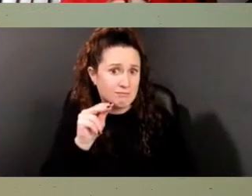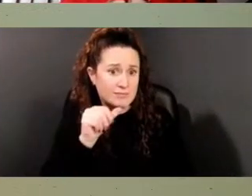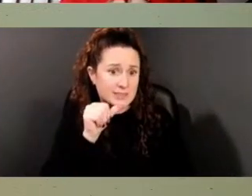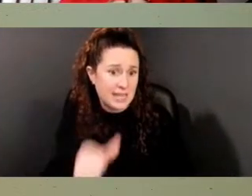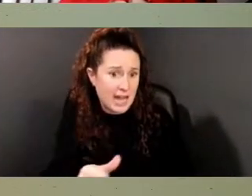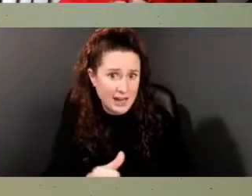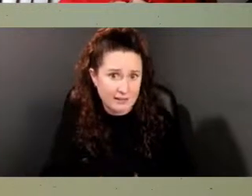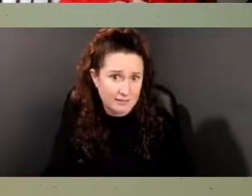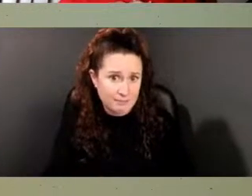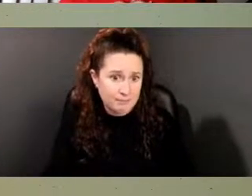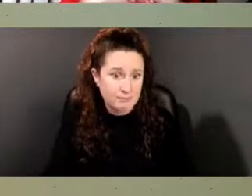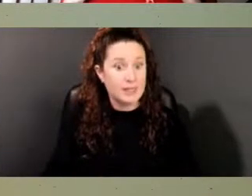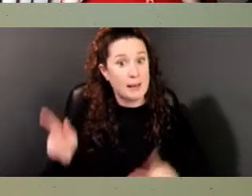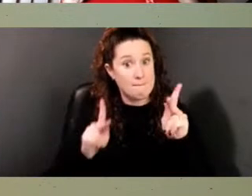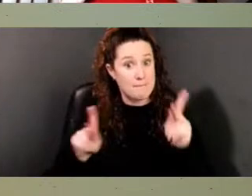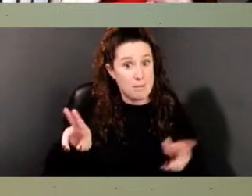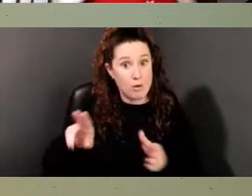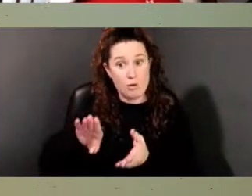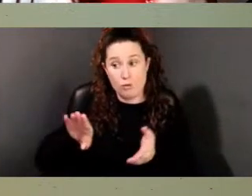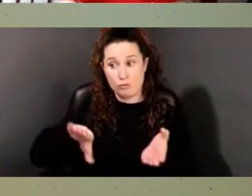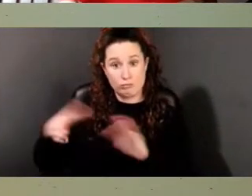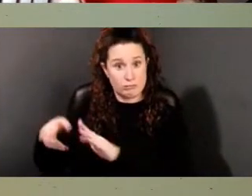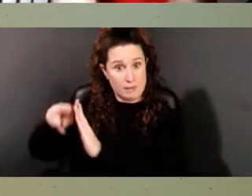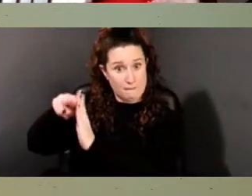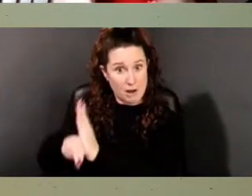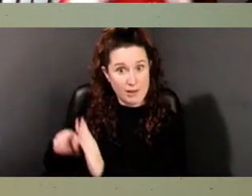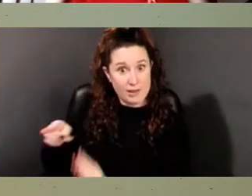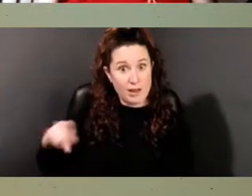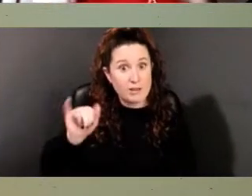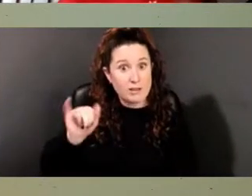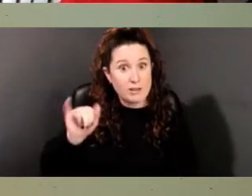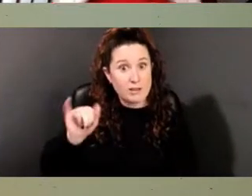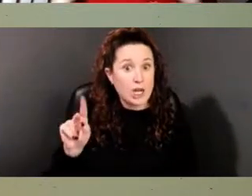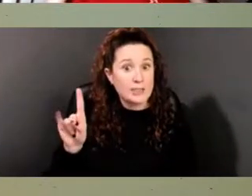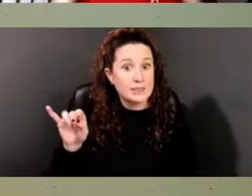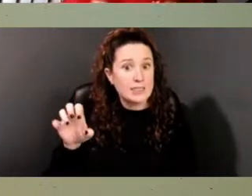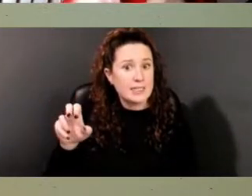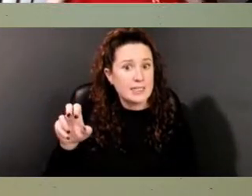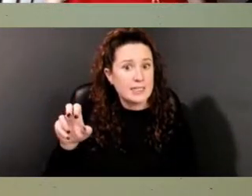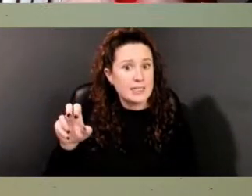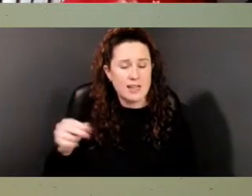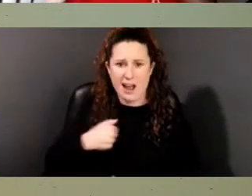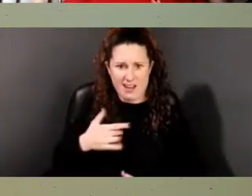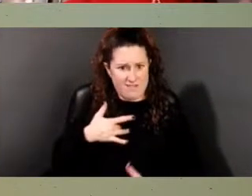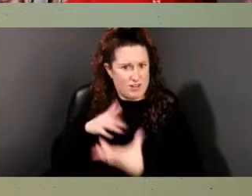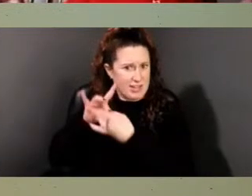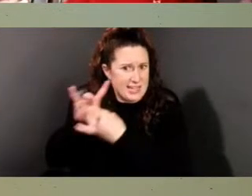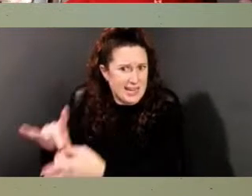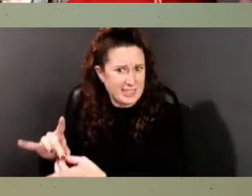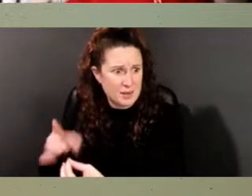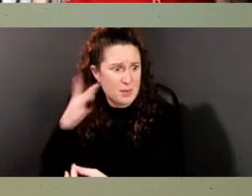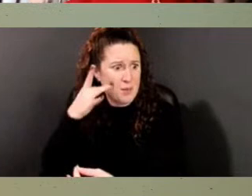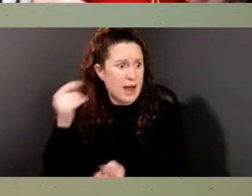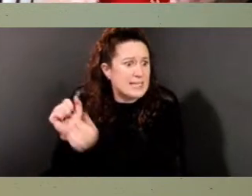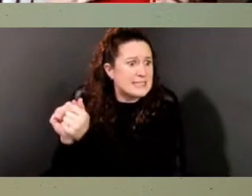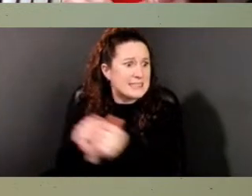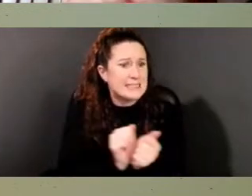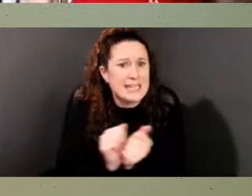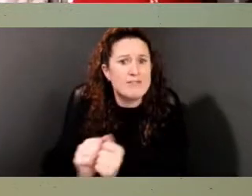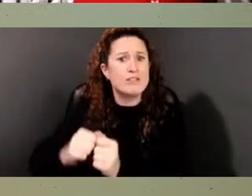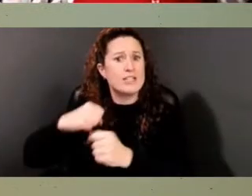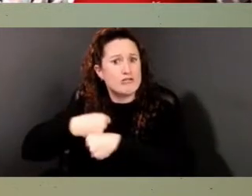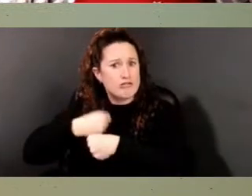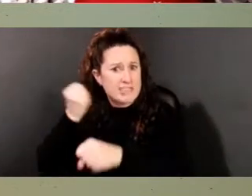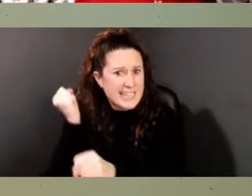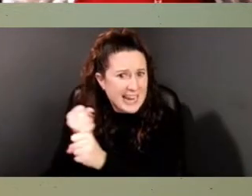um, at, at John Dickinson, because slavery made it that way. Slavery created this Black race. This, that, it